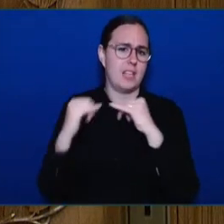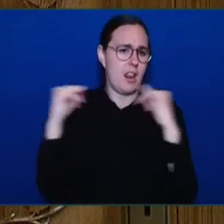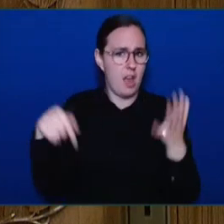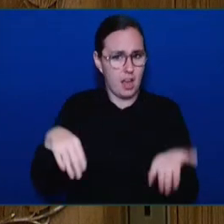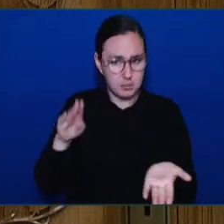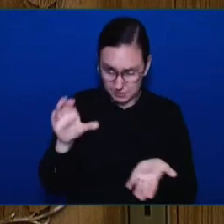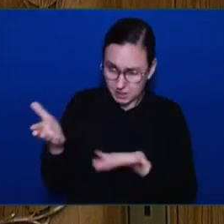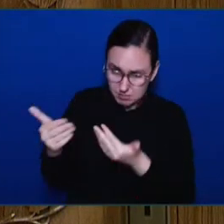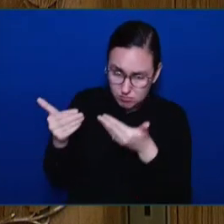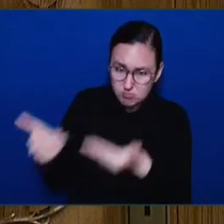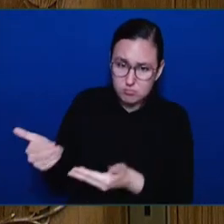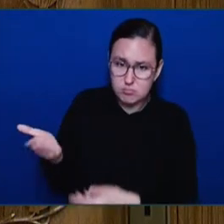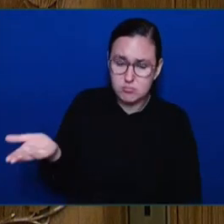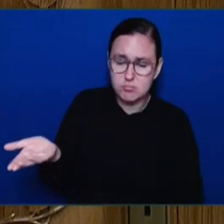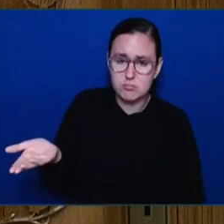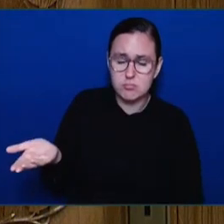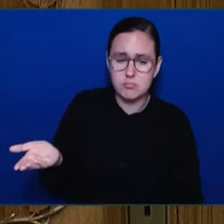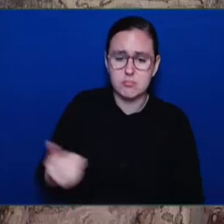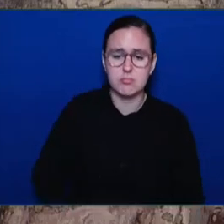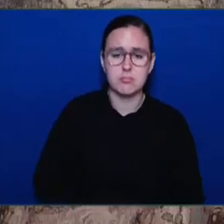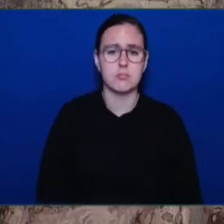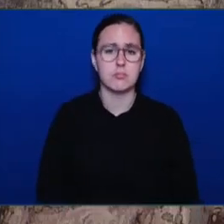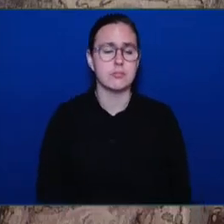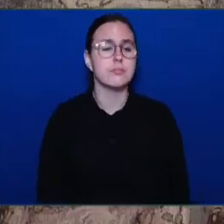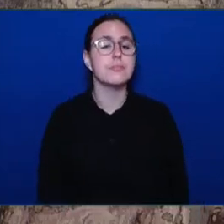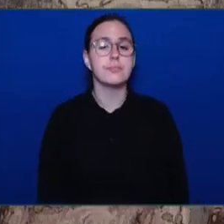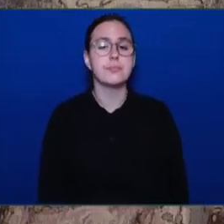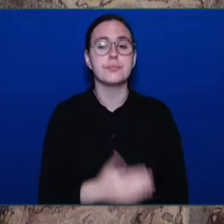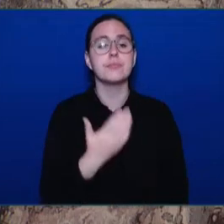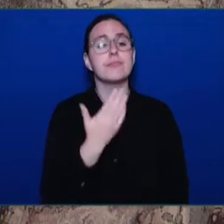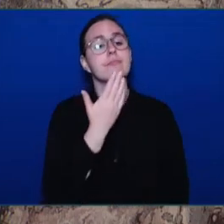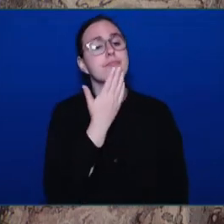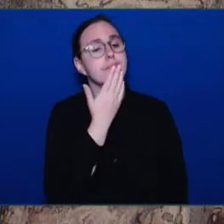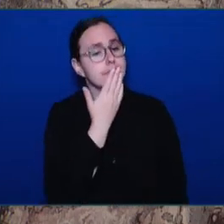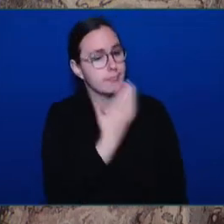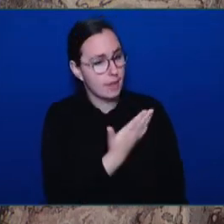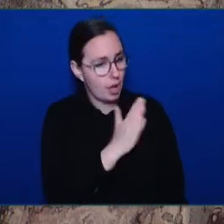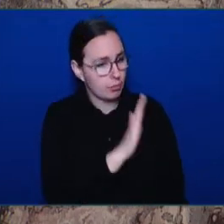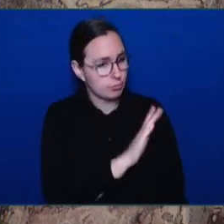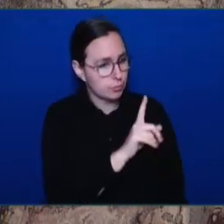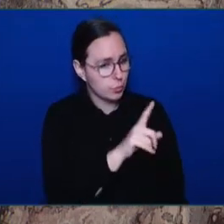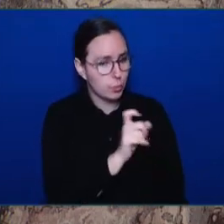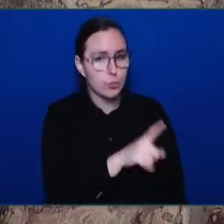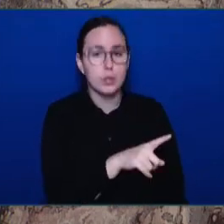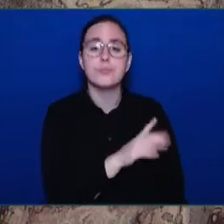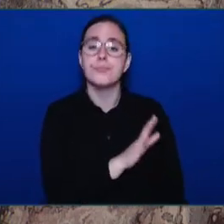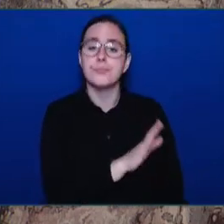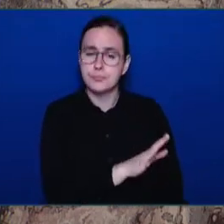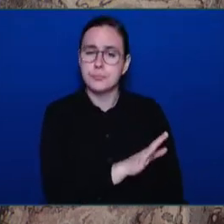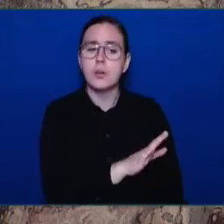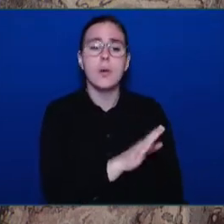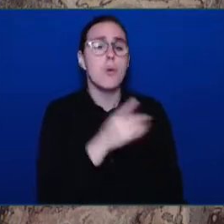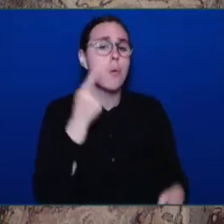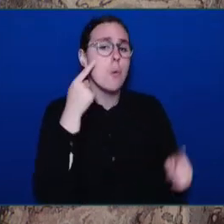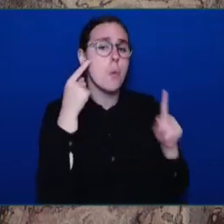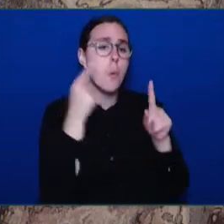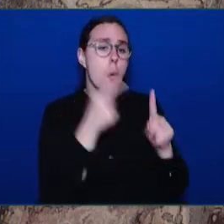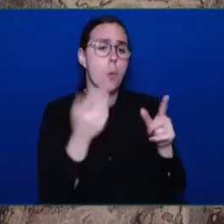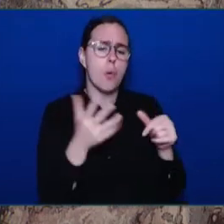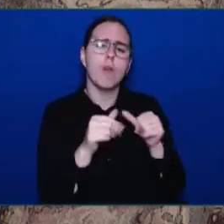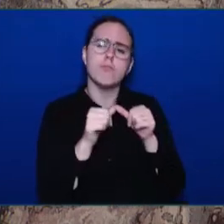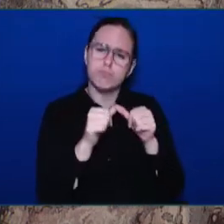I thank the member for the question again. Our goal is to continually improve the system of support for people in this province.